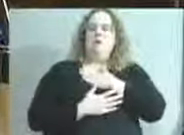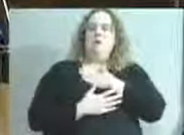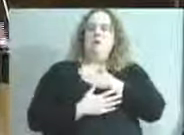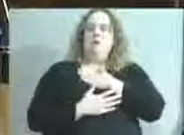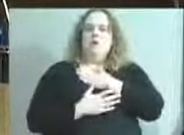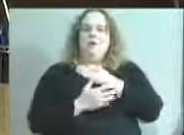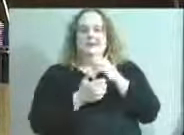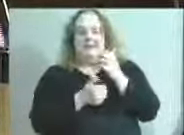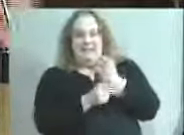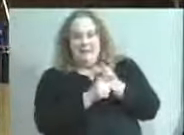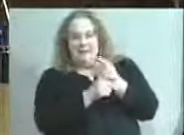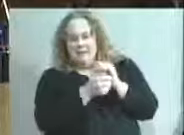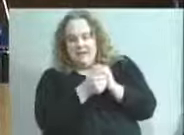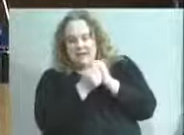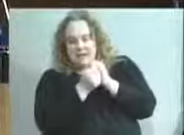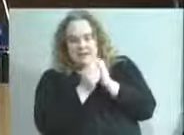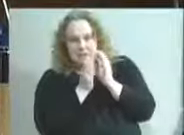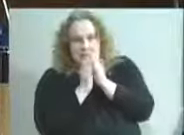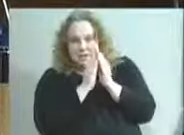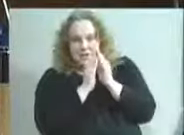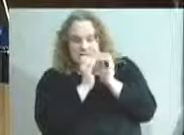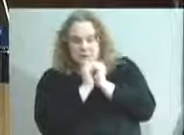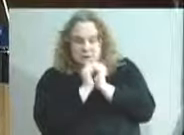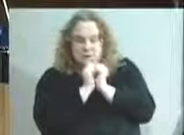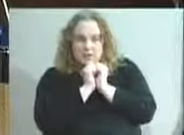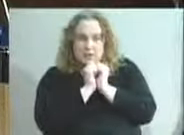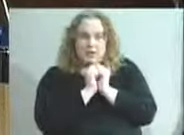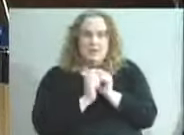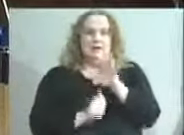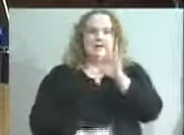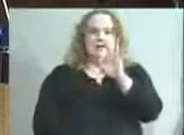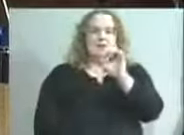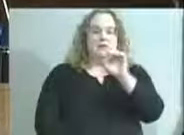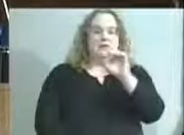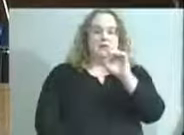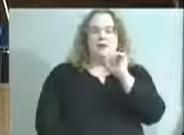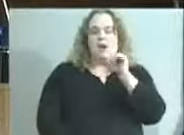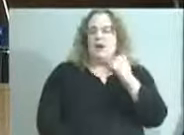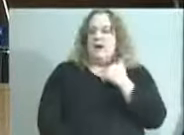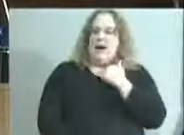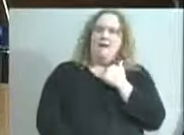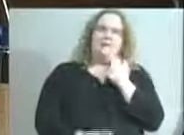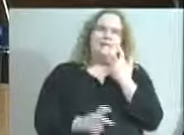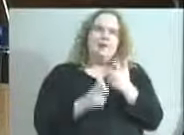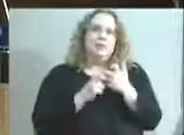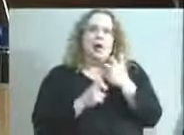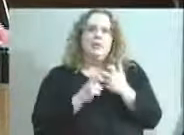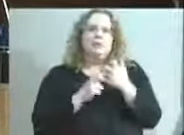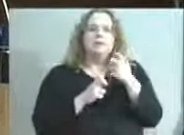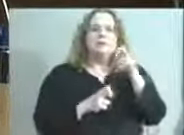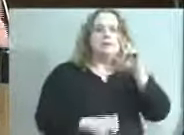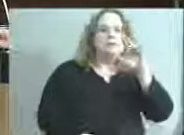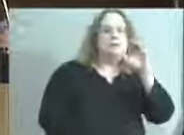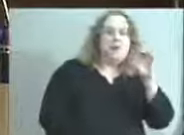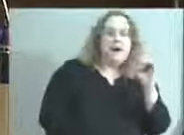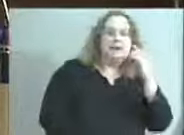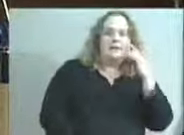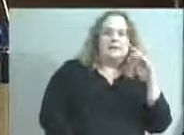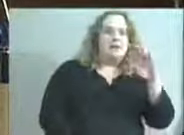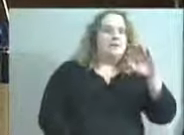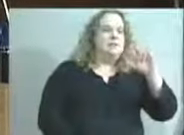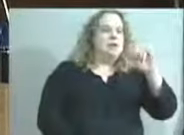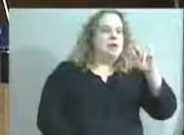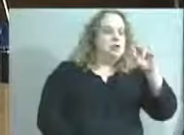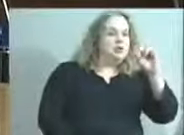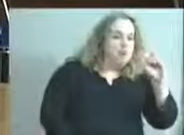community together. So we're not having the issues that, a Ferguson is having or a Cincinnati or a Baltimore because of what I feel is our commitment